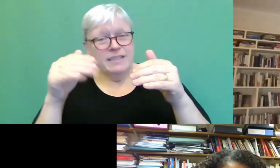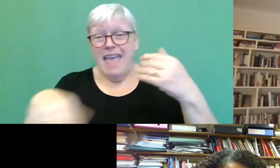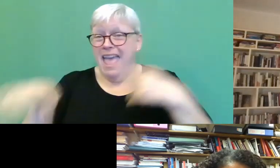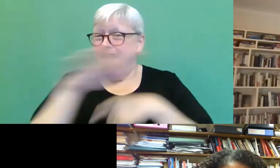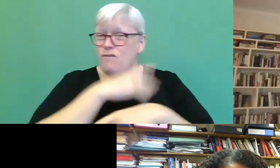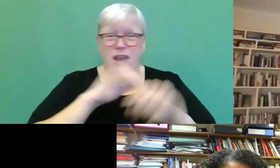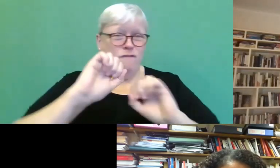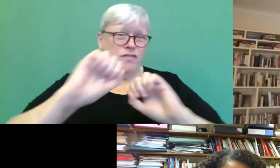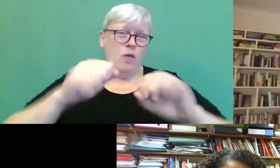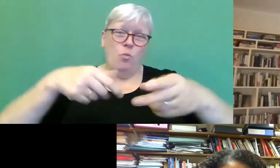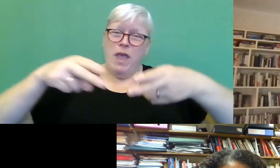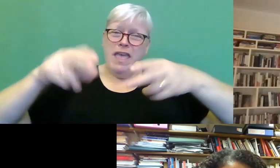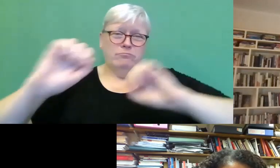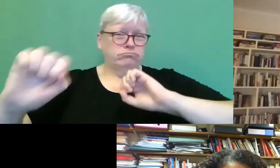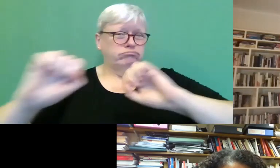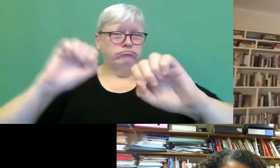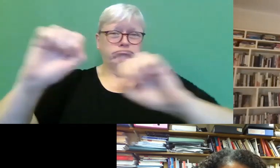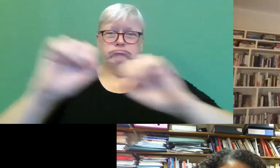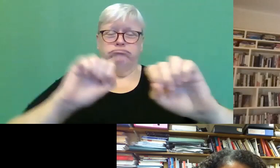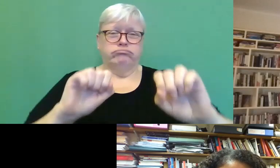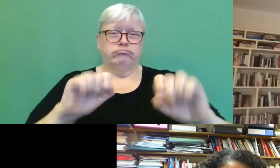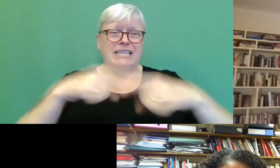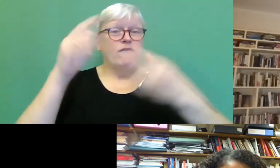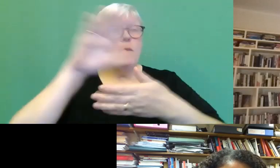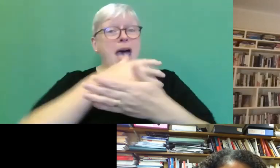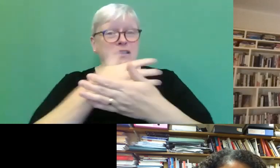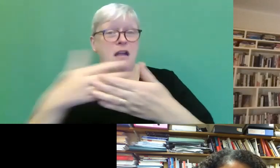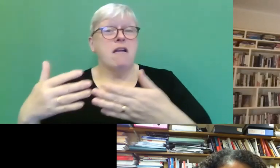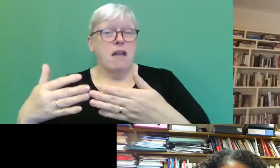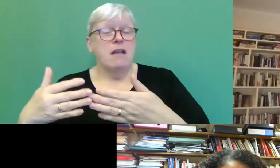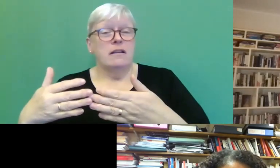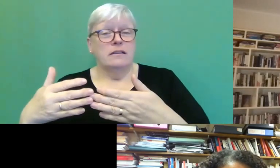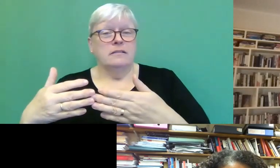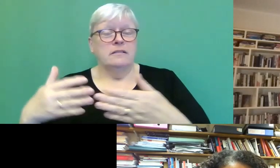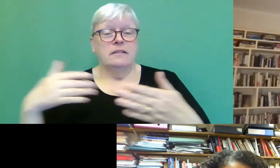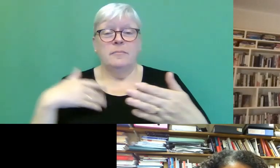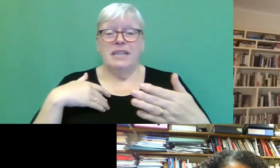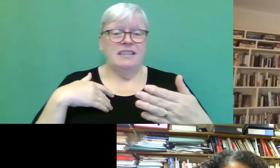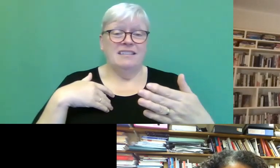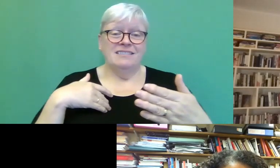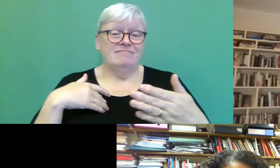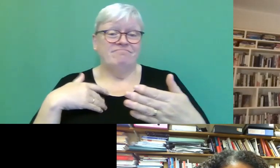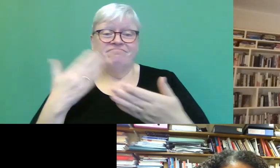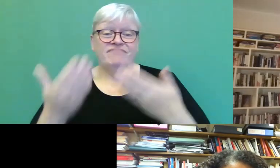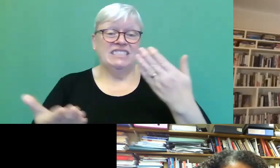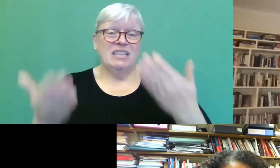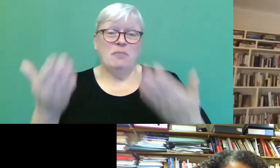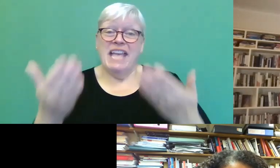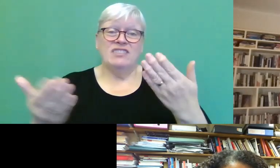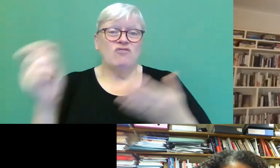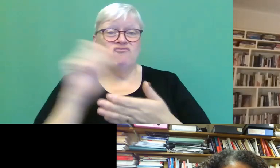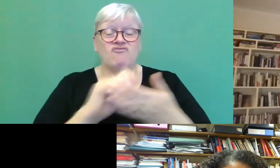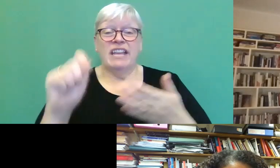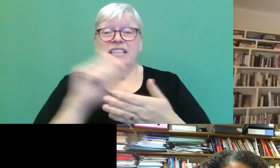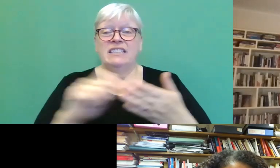a different pattern. Um, I like it, and it depends on the writing day. Cause you know, if